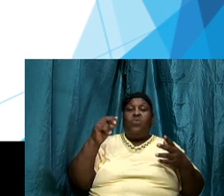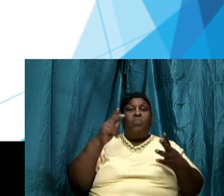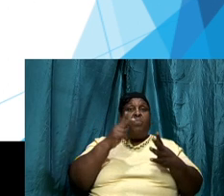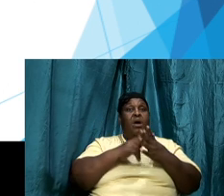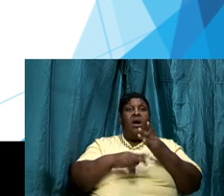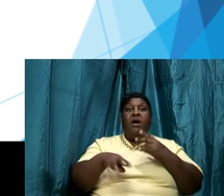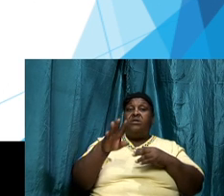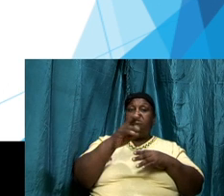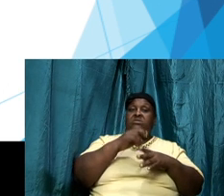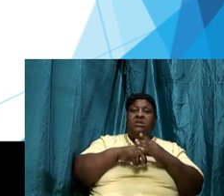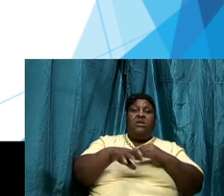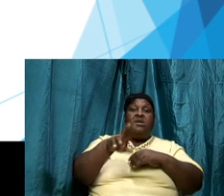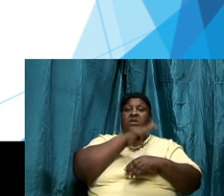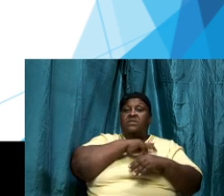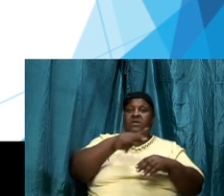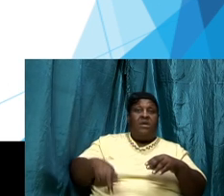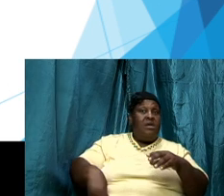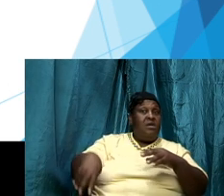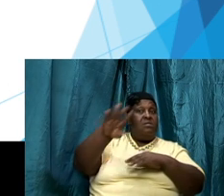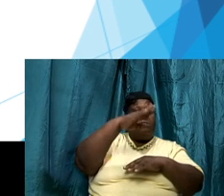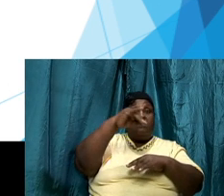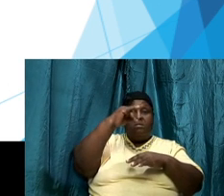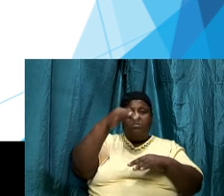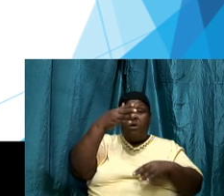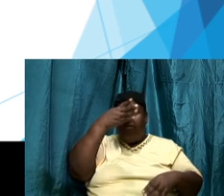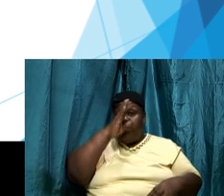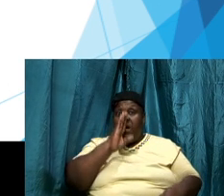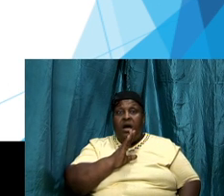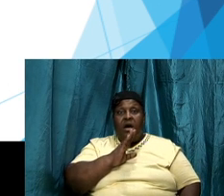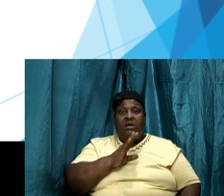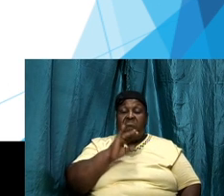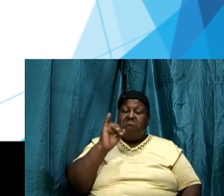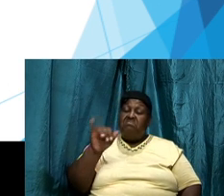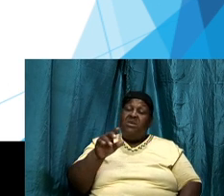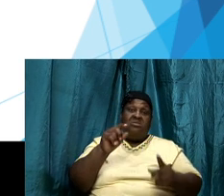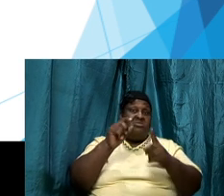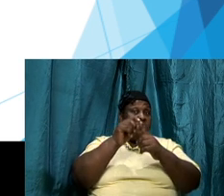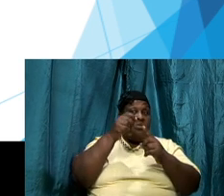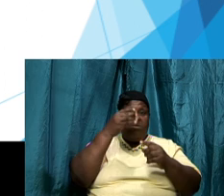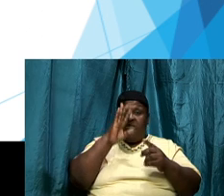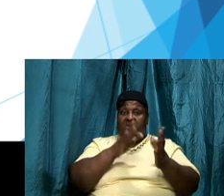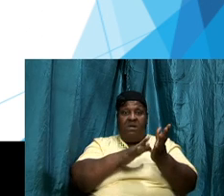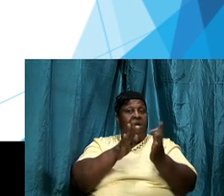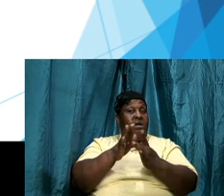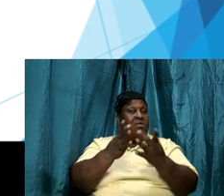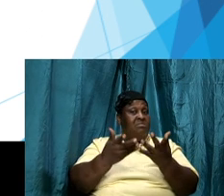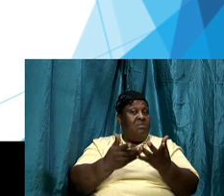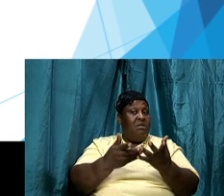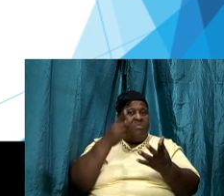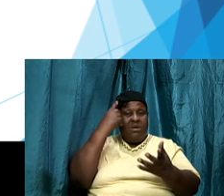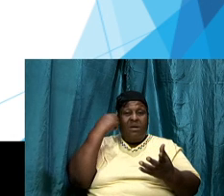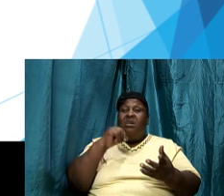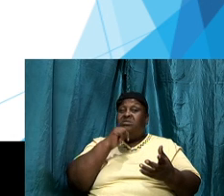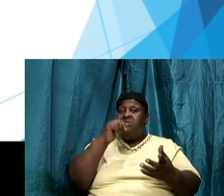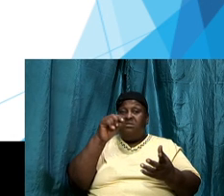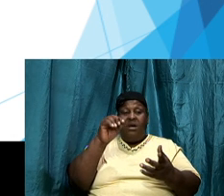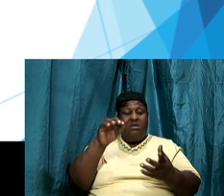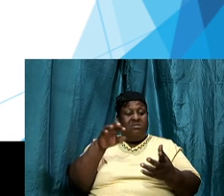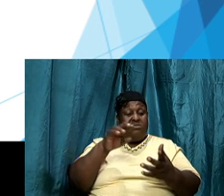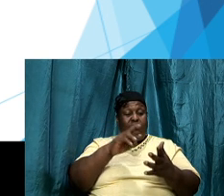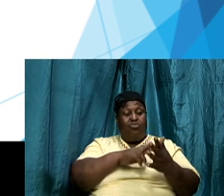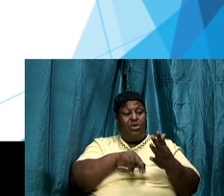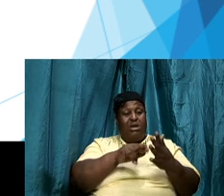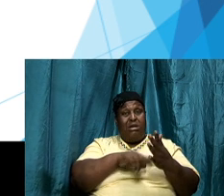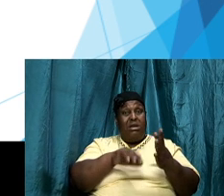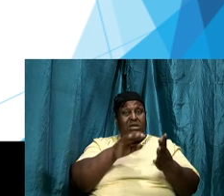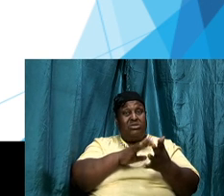no middle ground that's Bible and because we are not in the world we don't know and we start to take